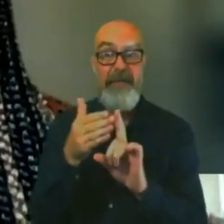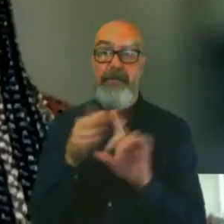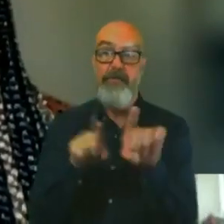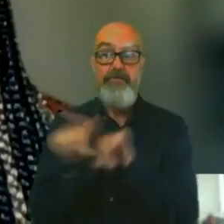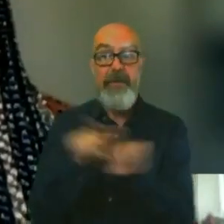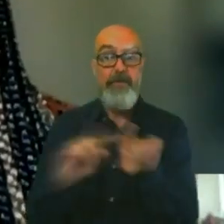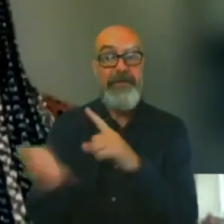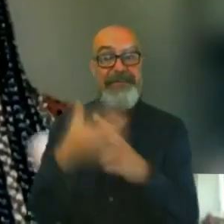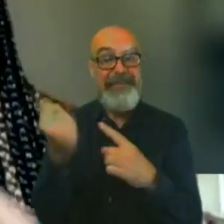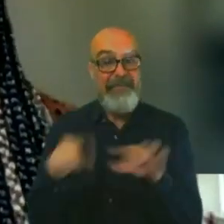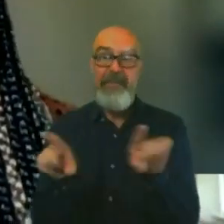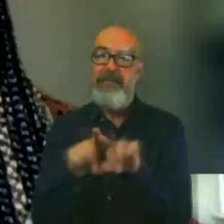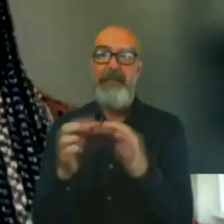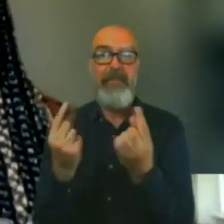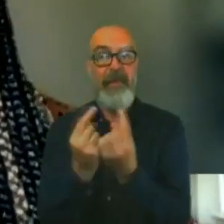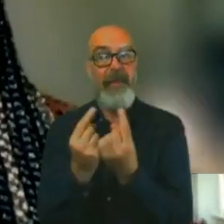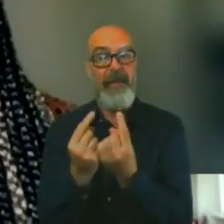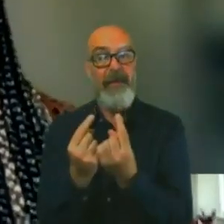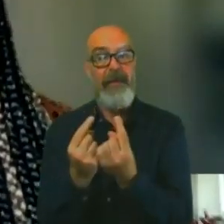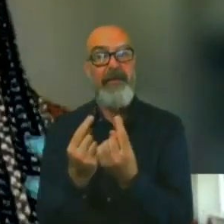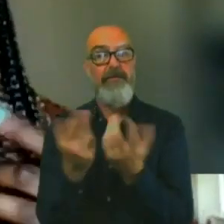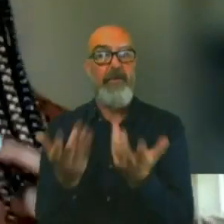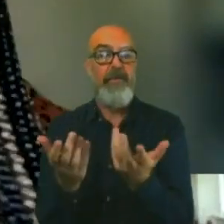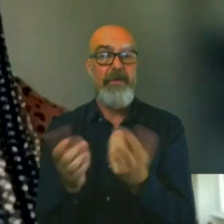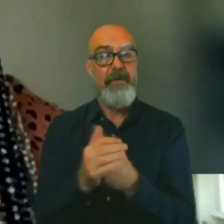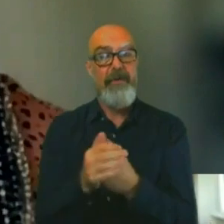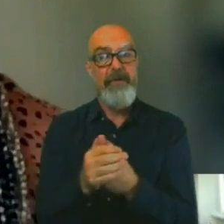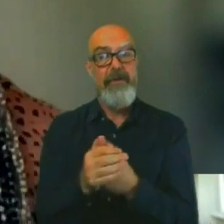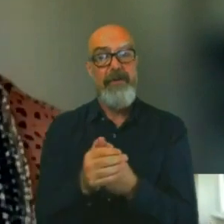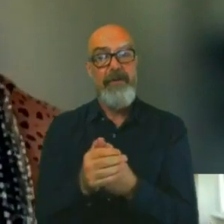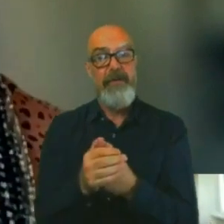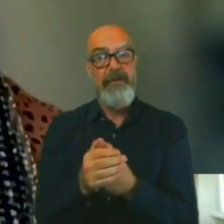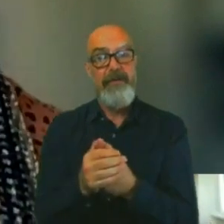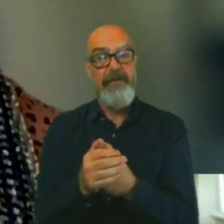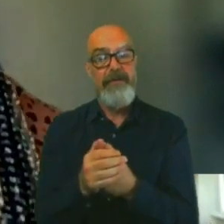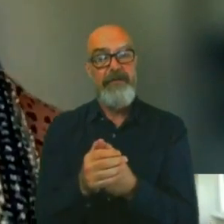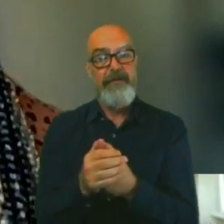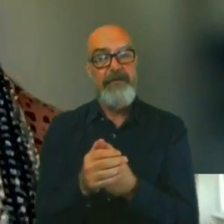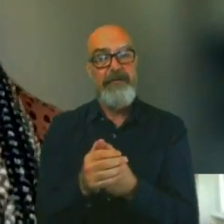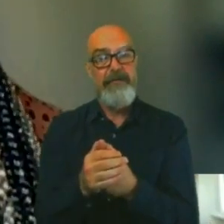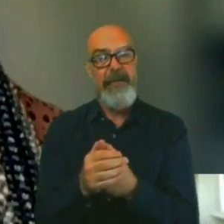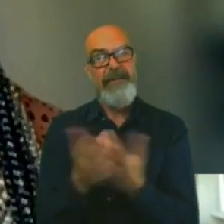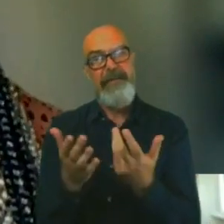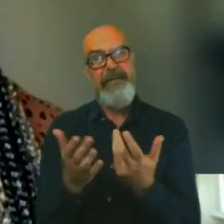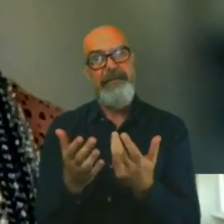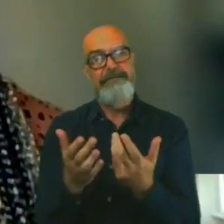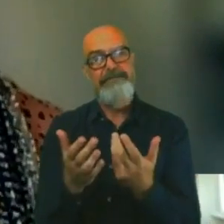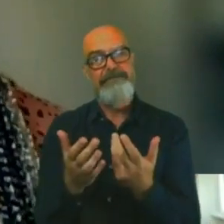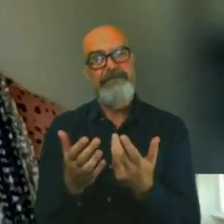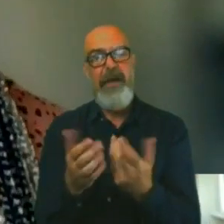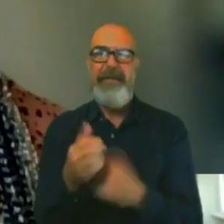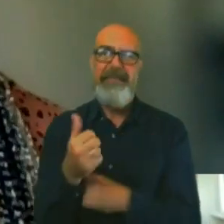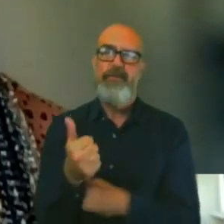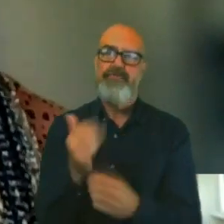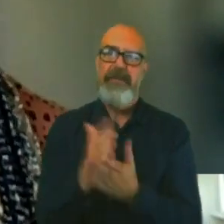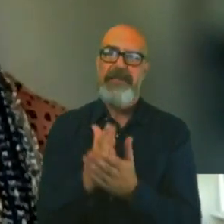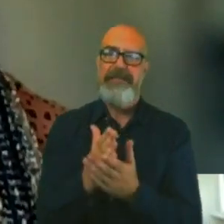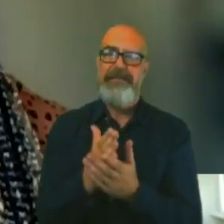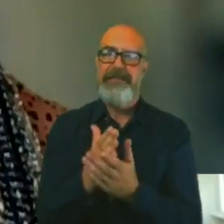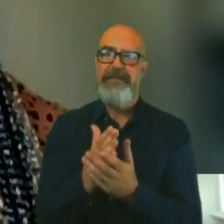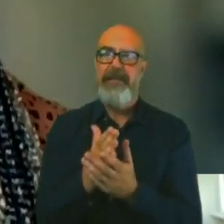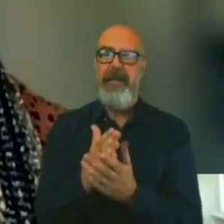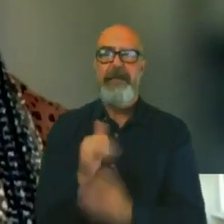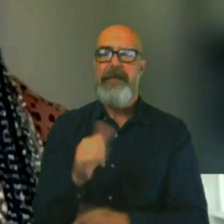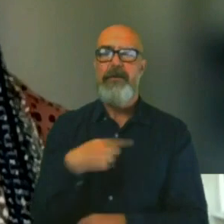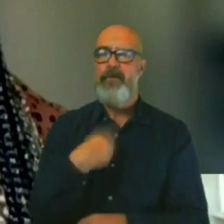align with. Yeah, exactly. And then it's always good to kind of say, OK, I'm not going to work with that type of person again.